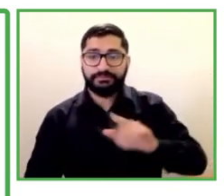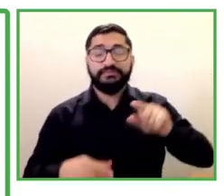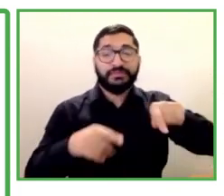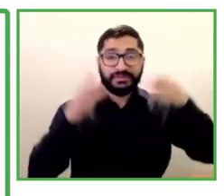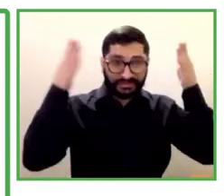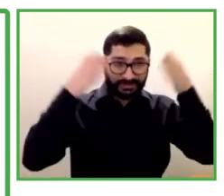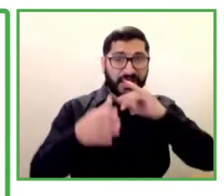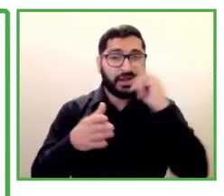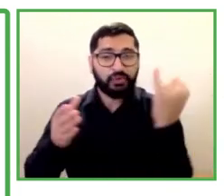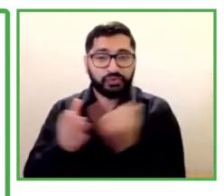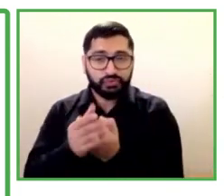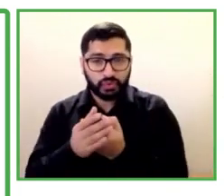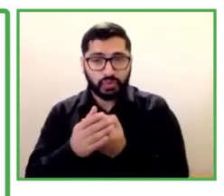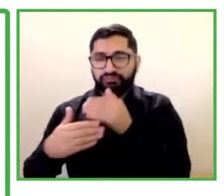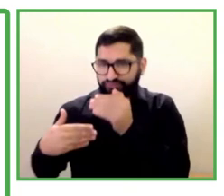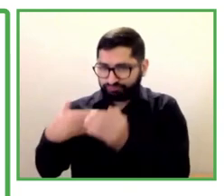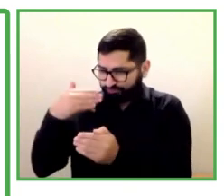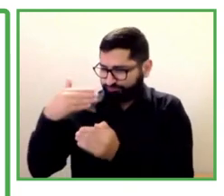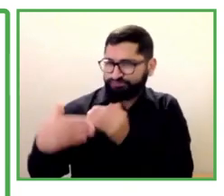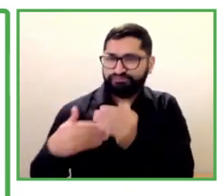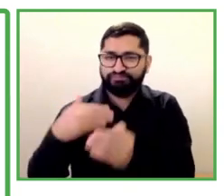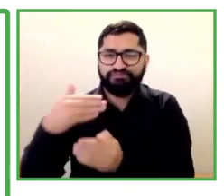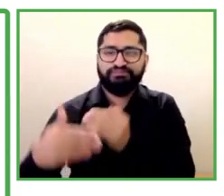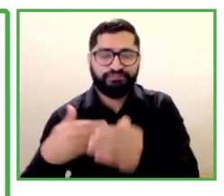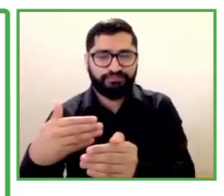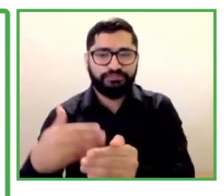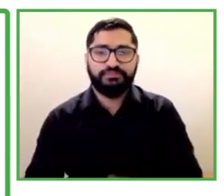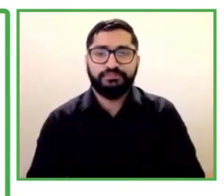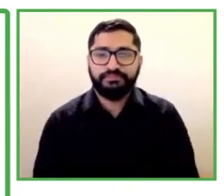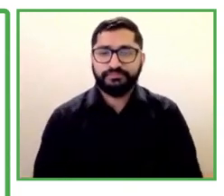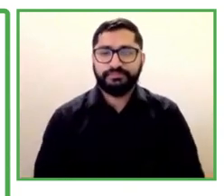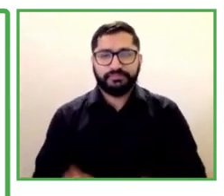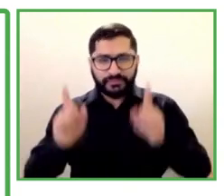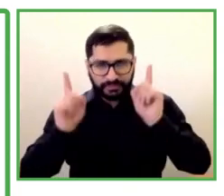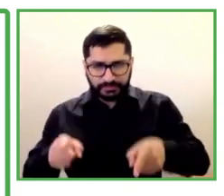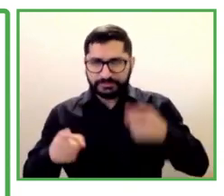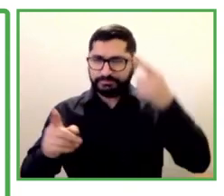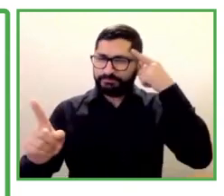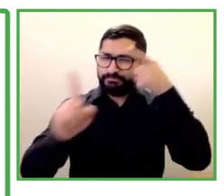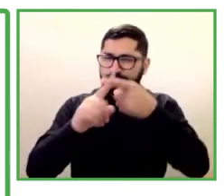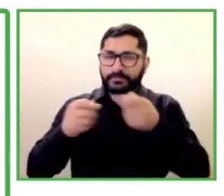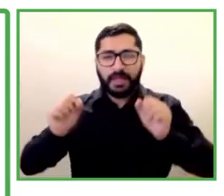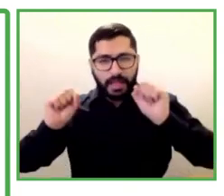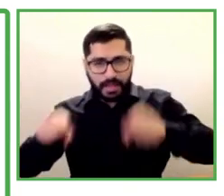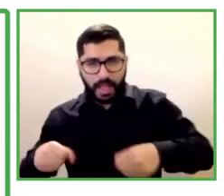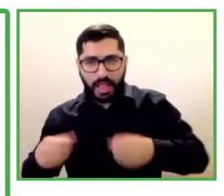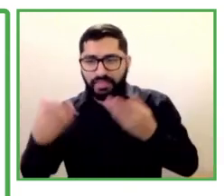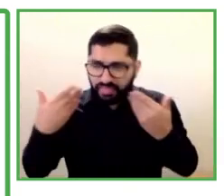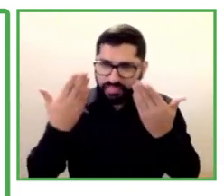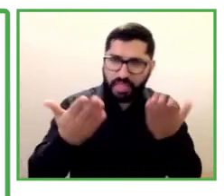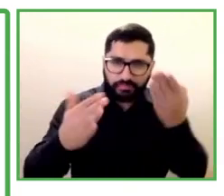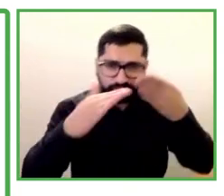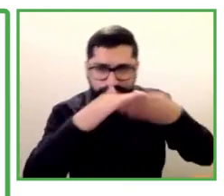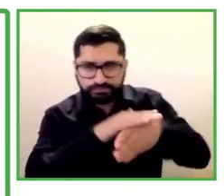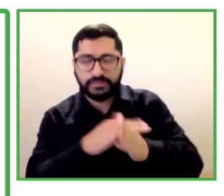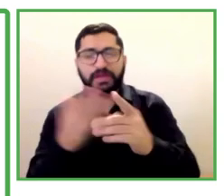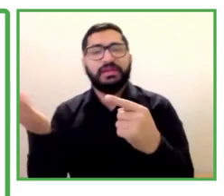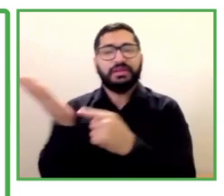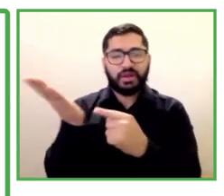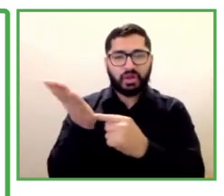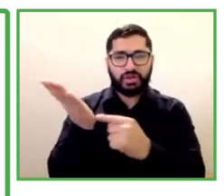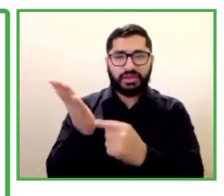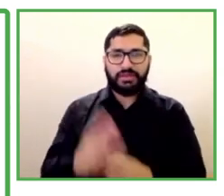accessibility and technology, engage, improve the culture